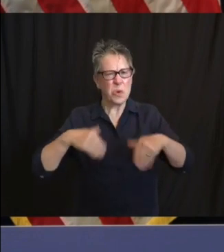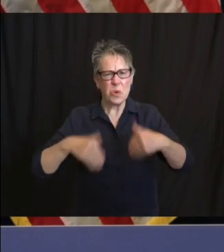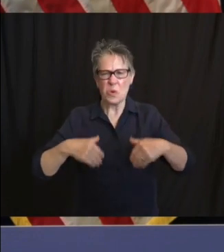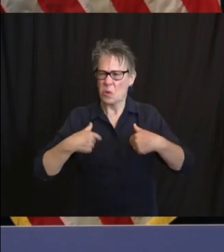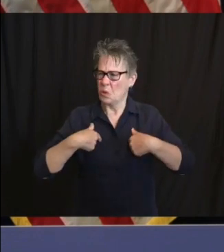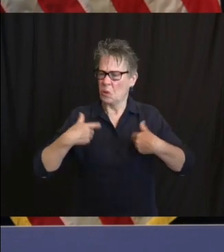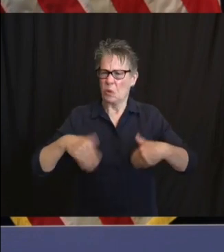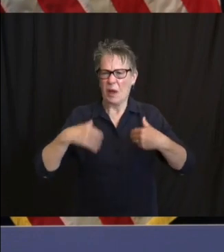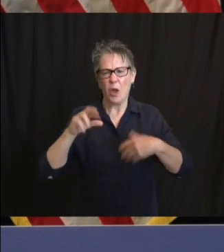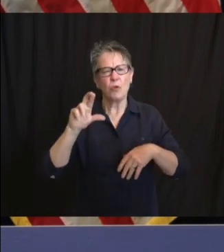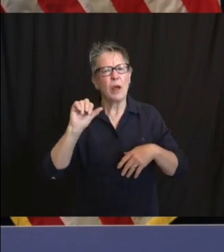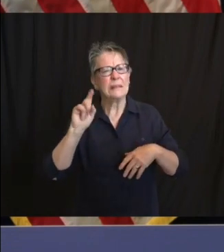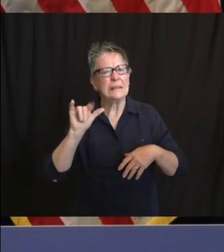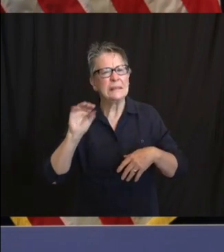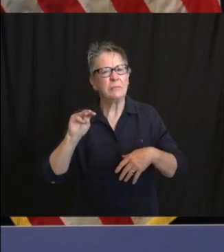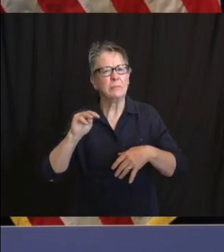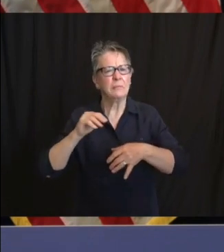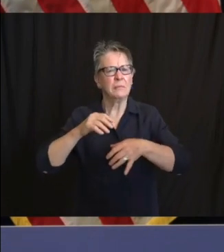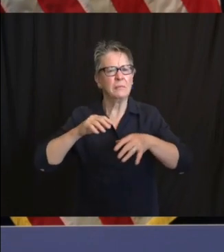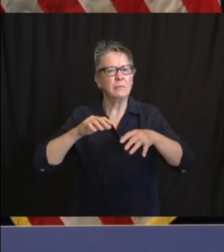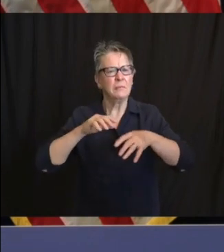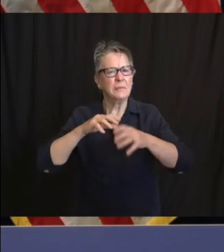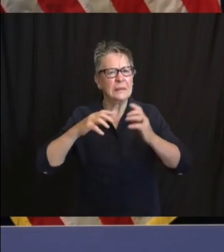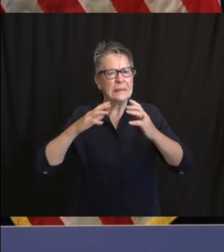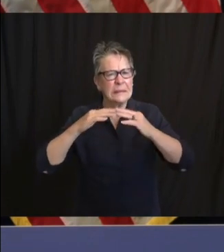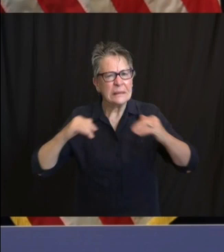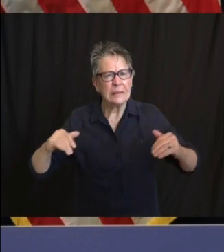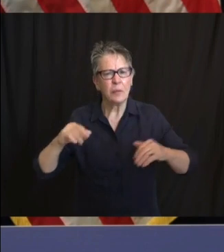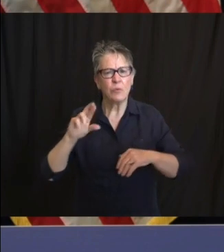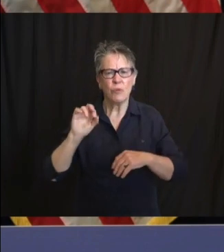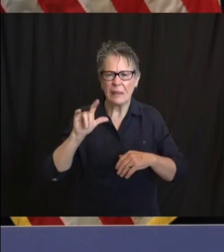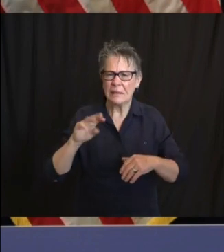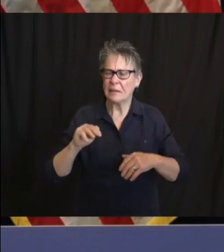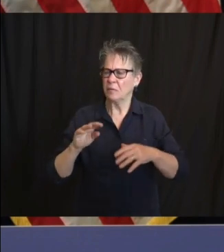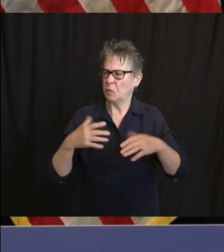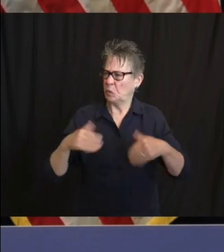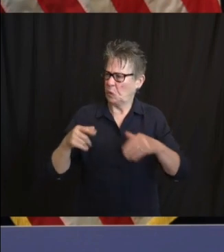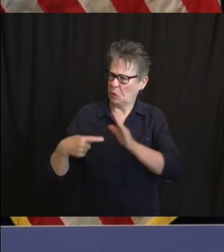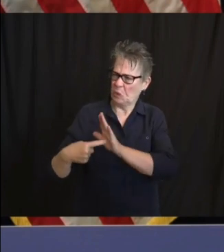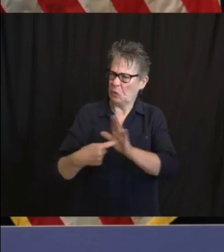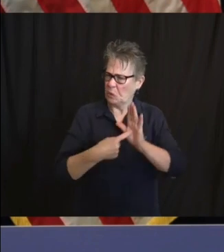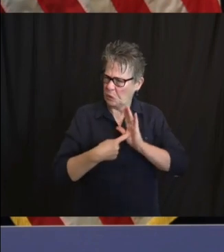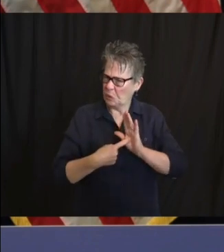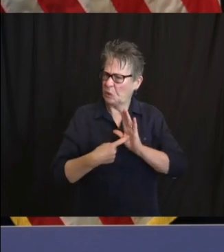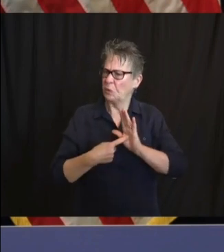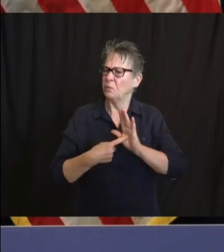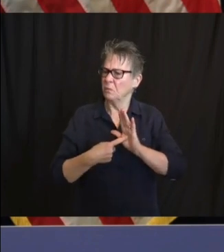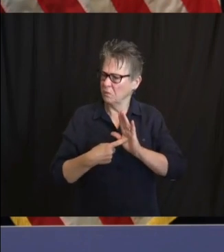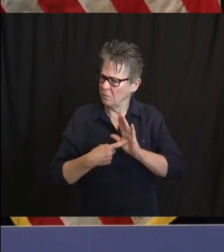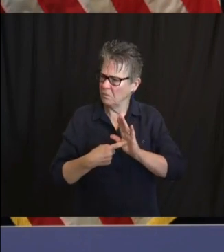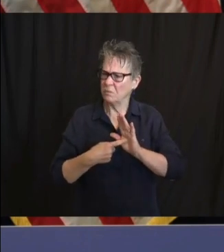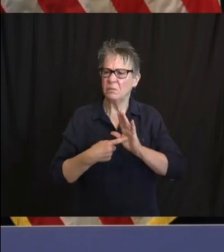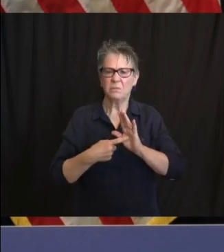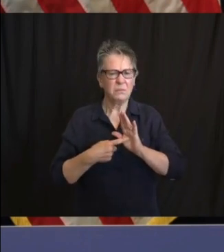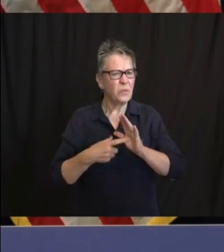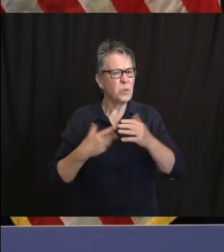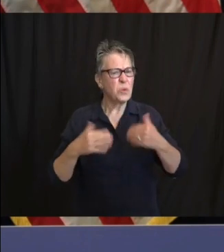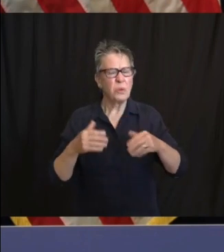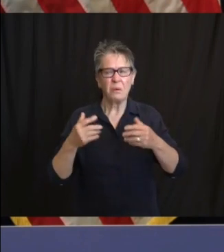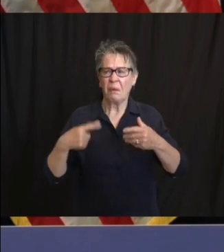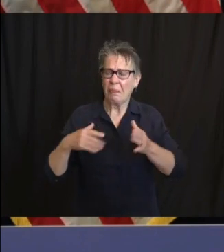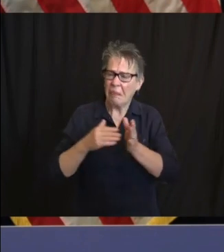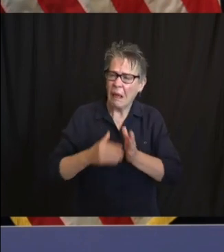of residents who peacefully and respectfully took part. I know the pain